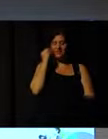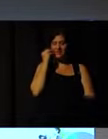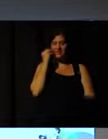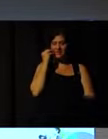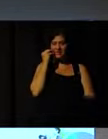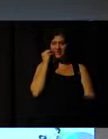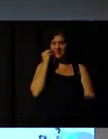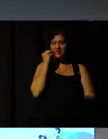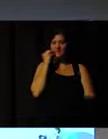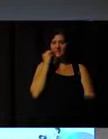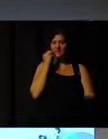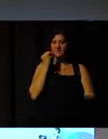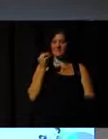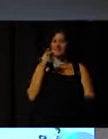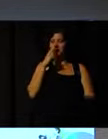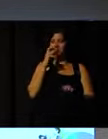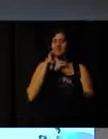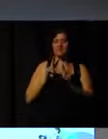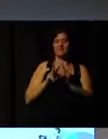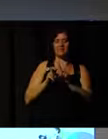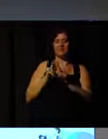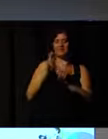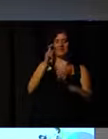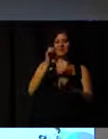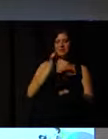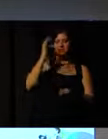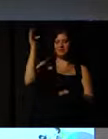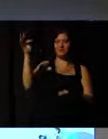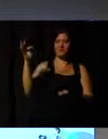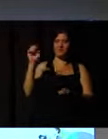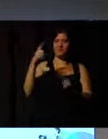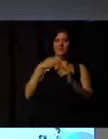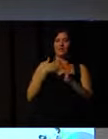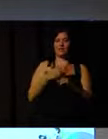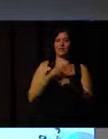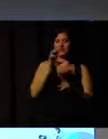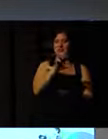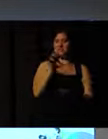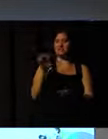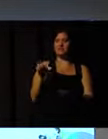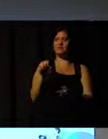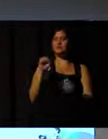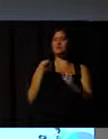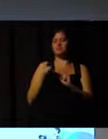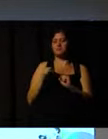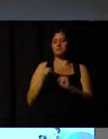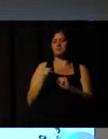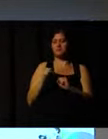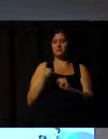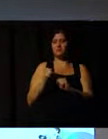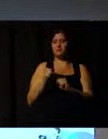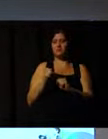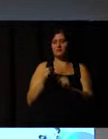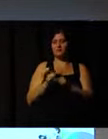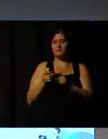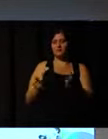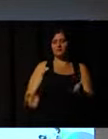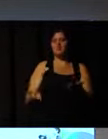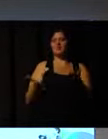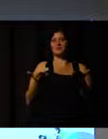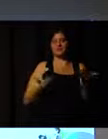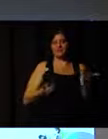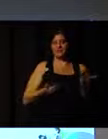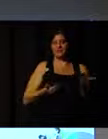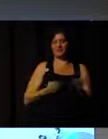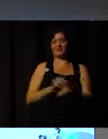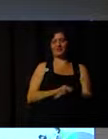a stepping stone to greater things in the future. So those are the two areas that I think we can inspire and motivate our